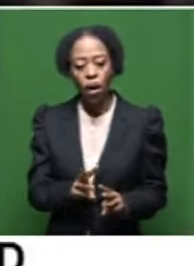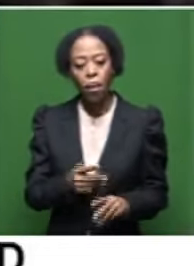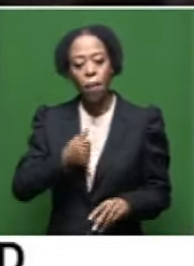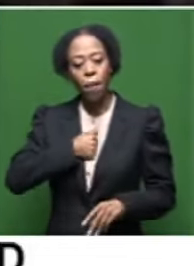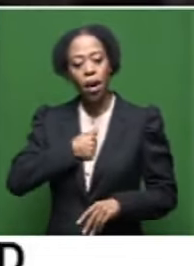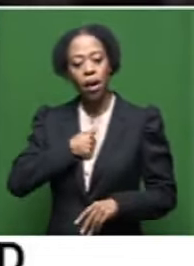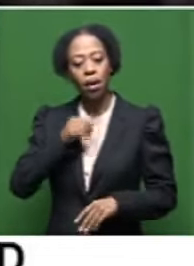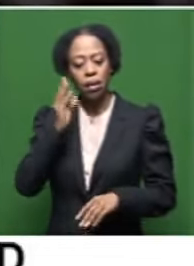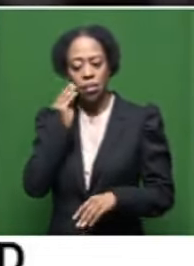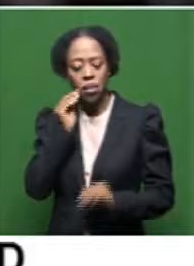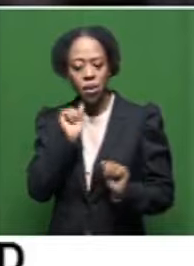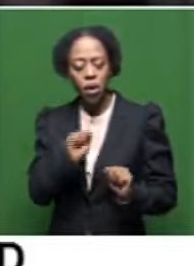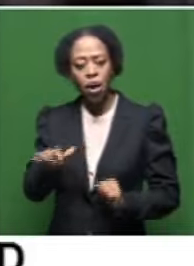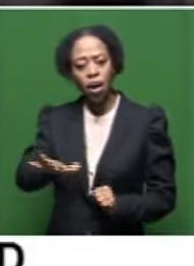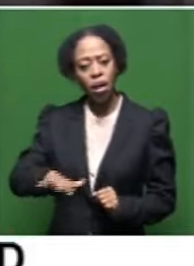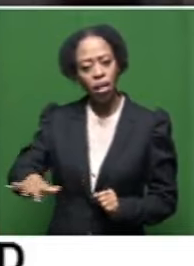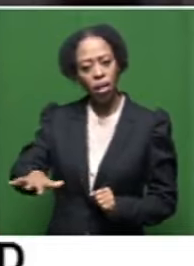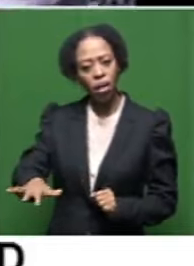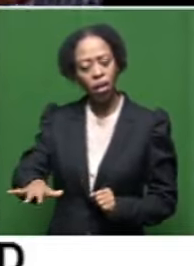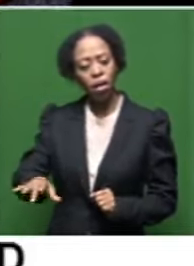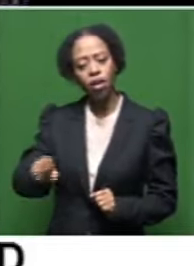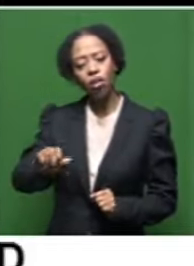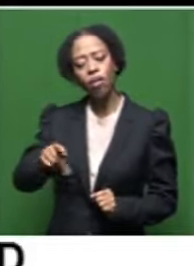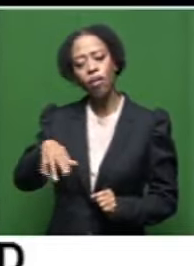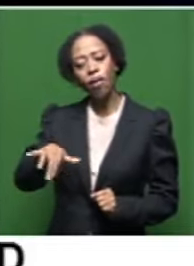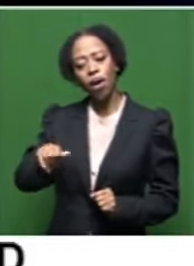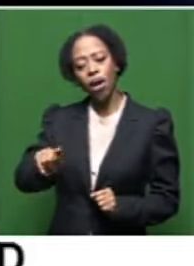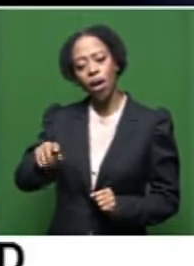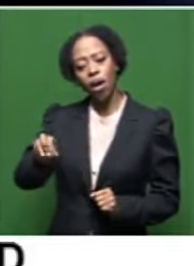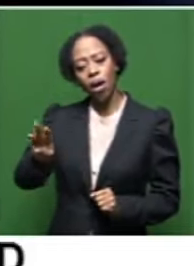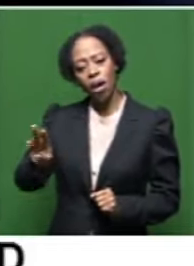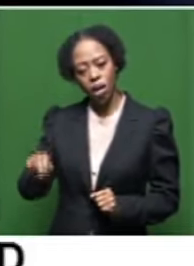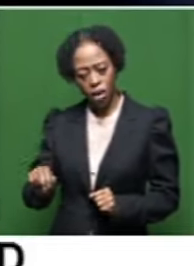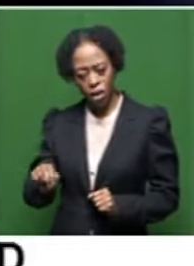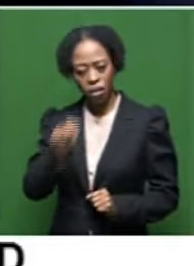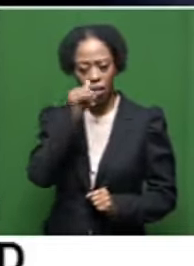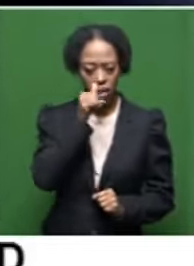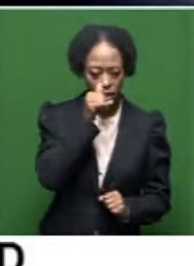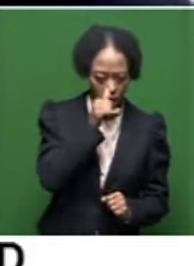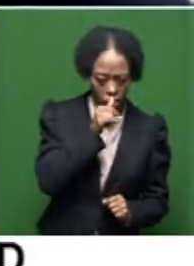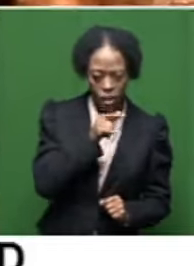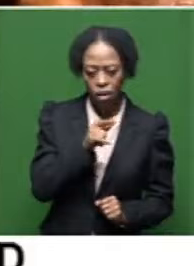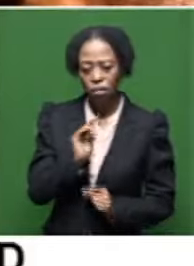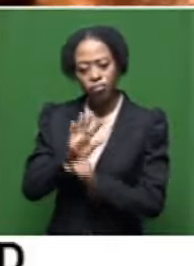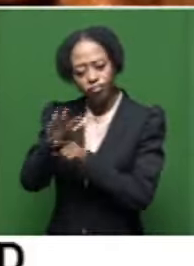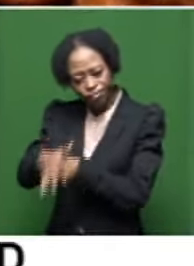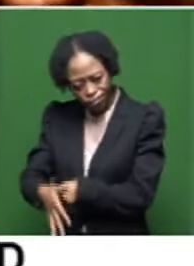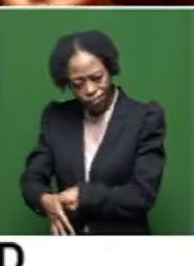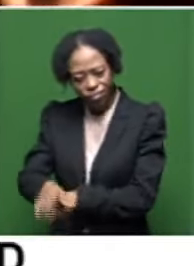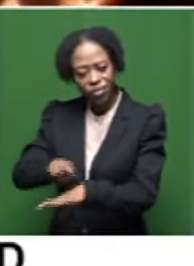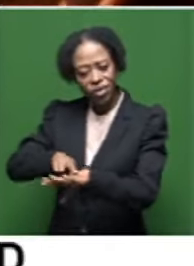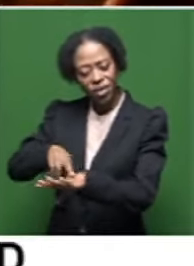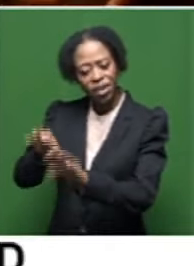time in Sophia Town, the line between gangsterism, subverting the apartheid system,